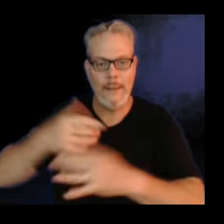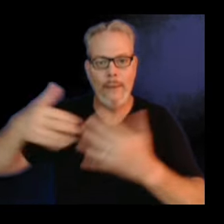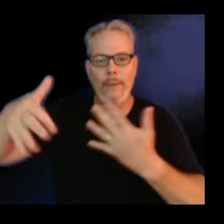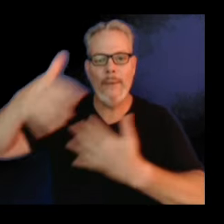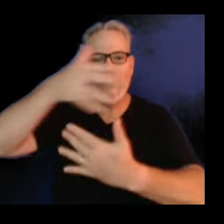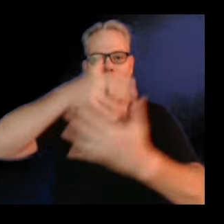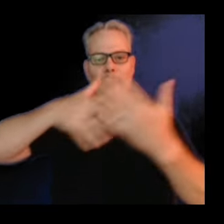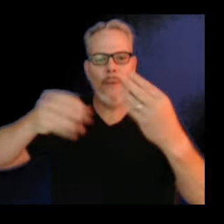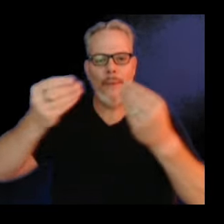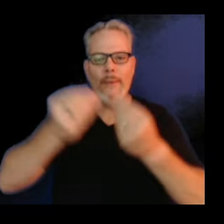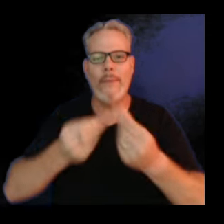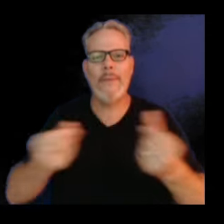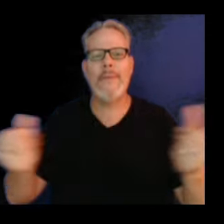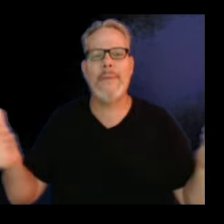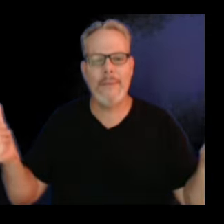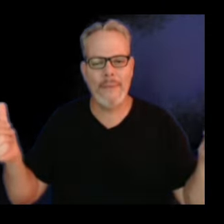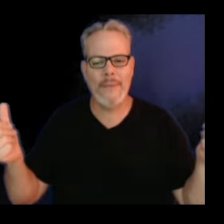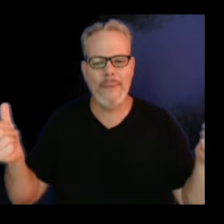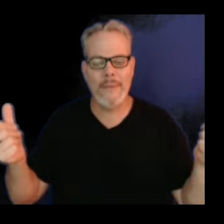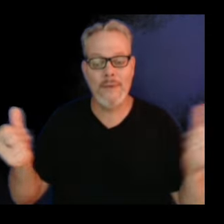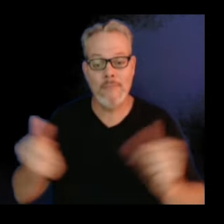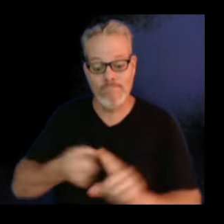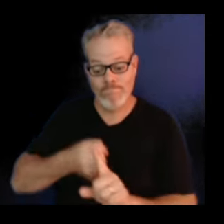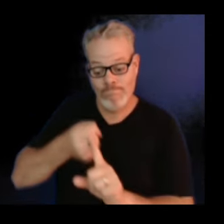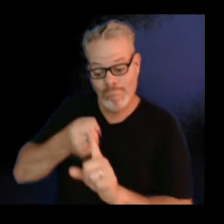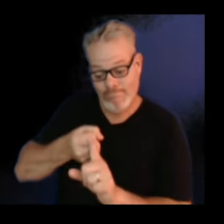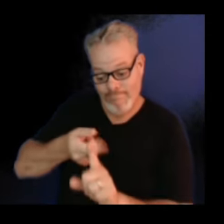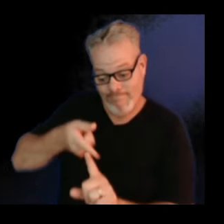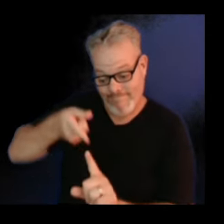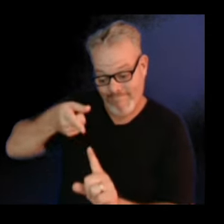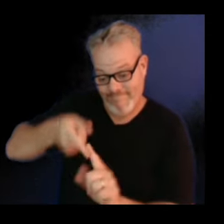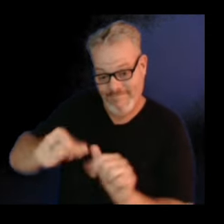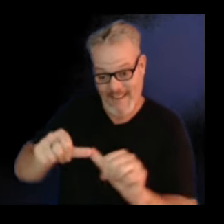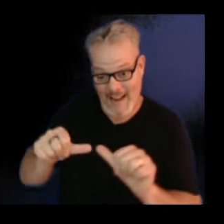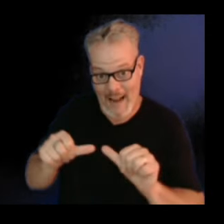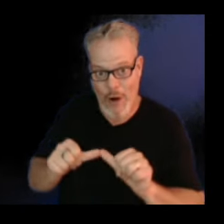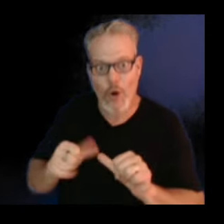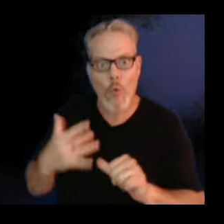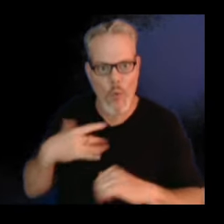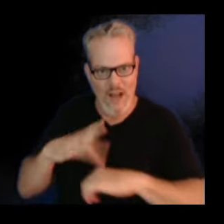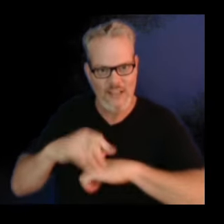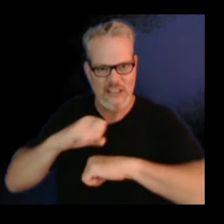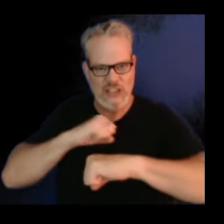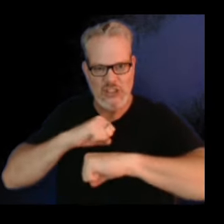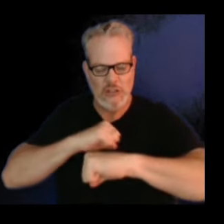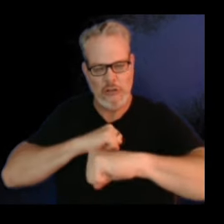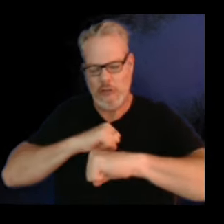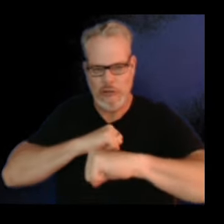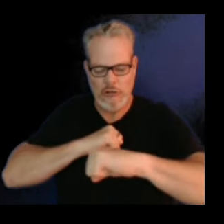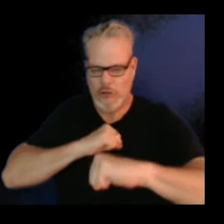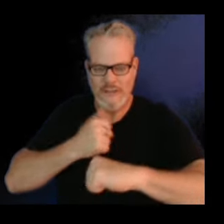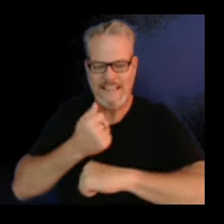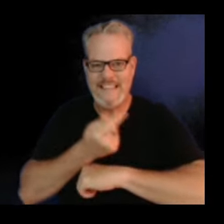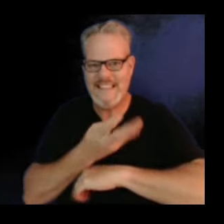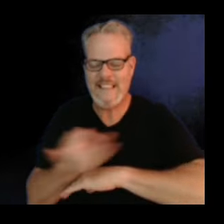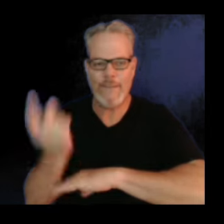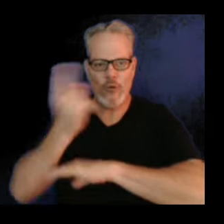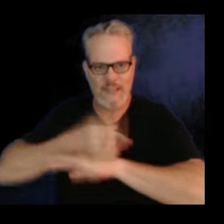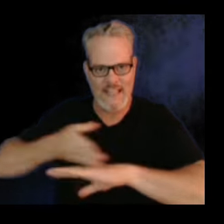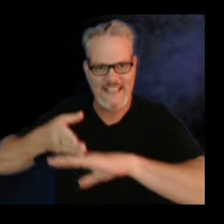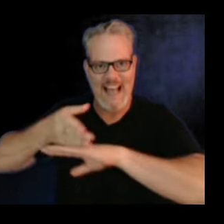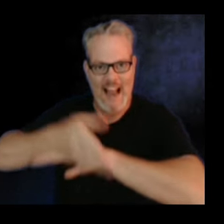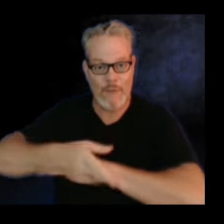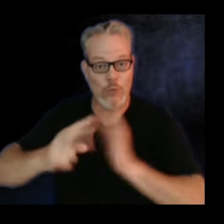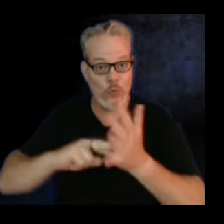On the actual eruption site there was tremor persistent for several days after the eruption was over, suggesting that magma continued to